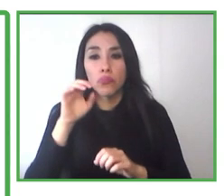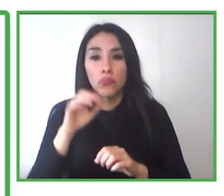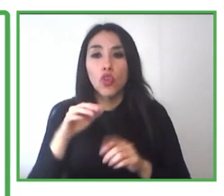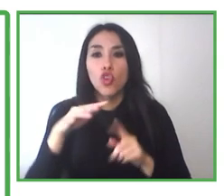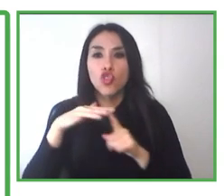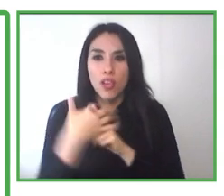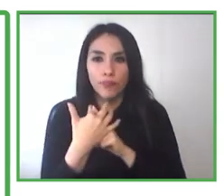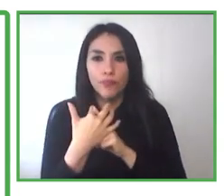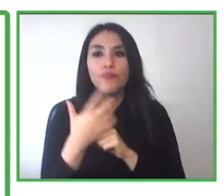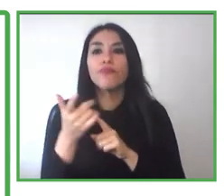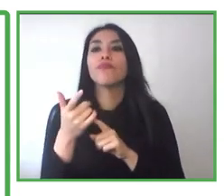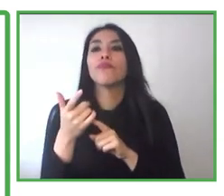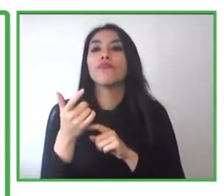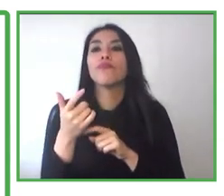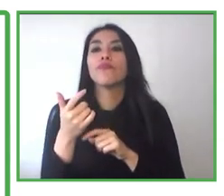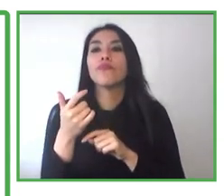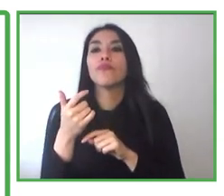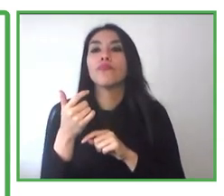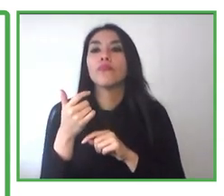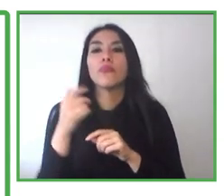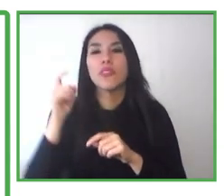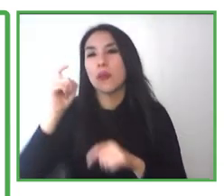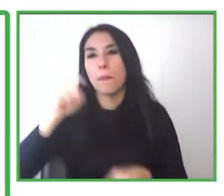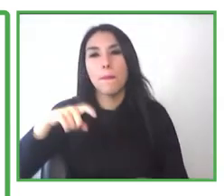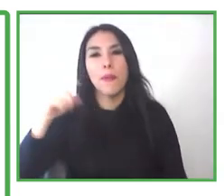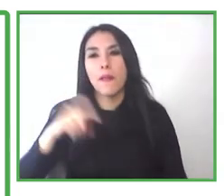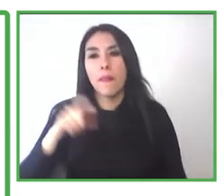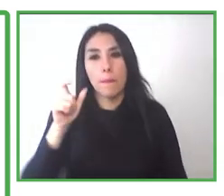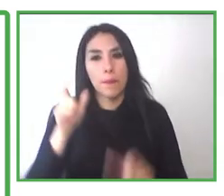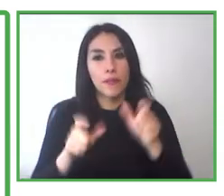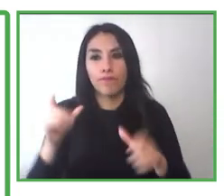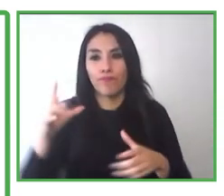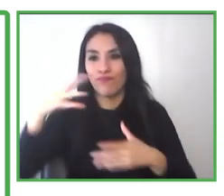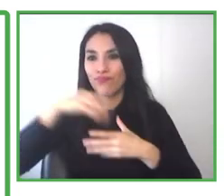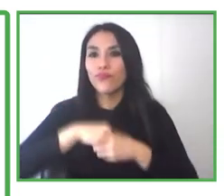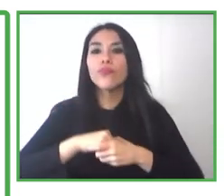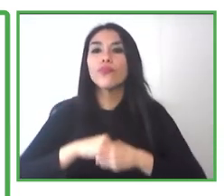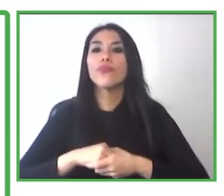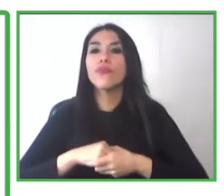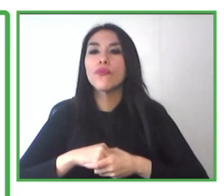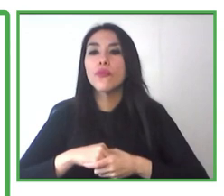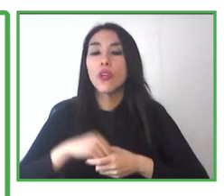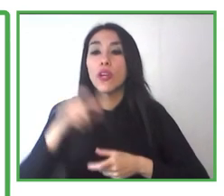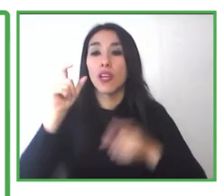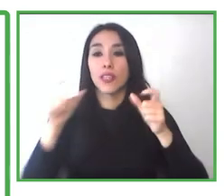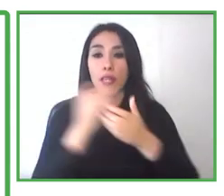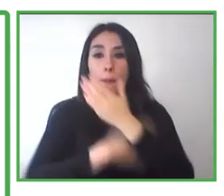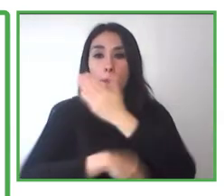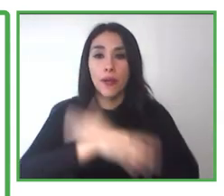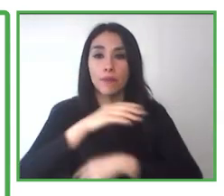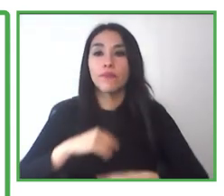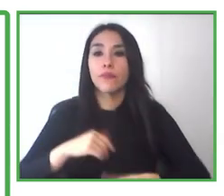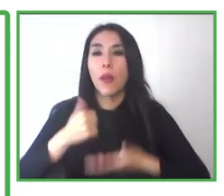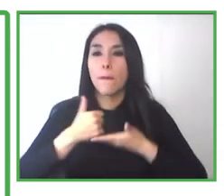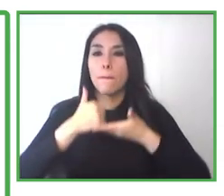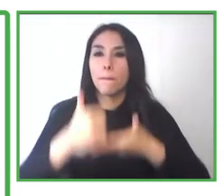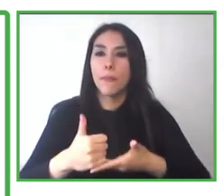these people and the companies who are ready to welcome people with disabilities.